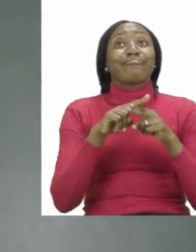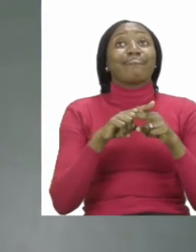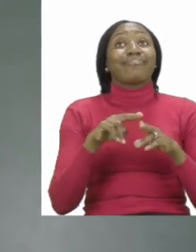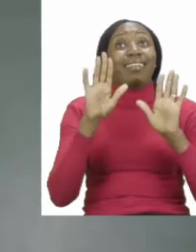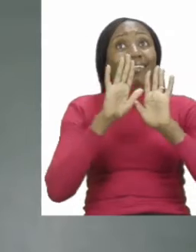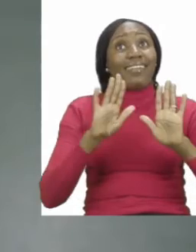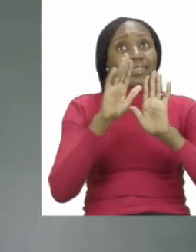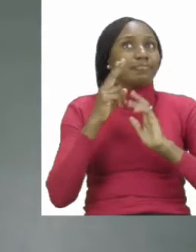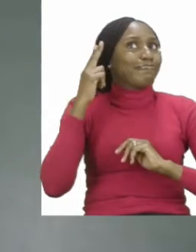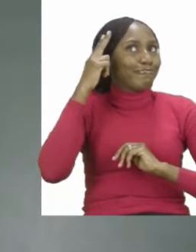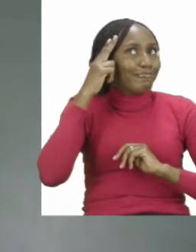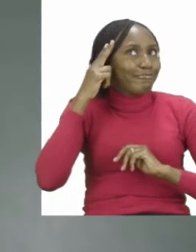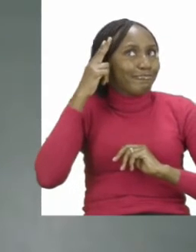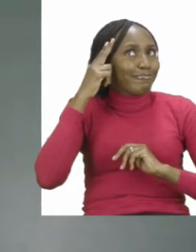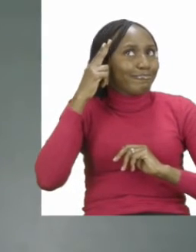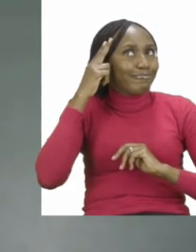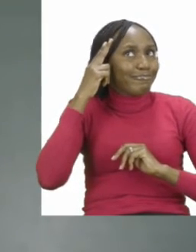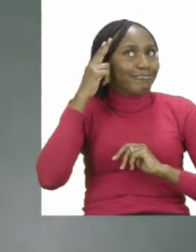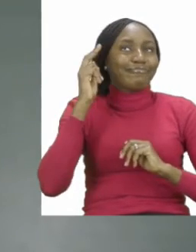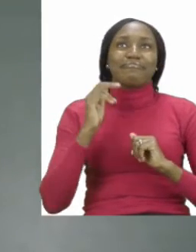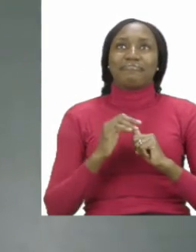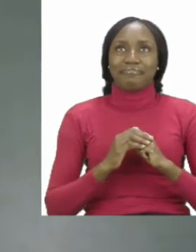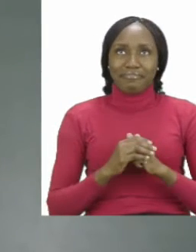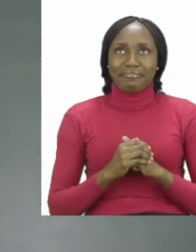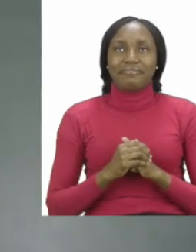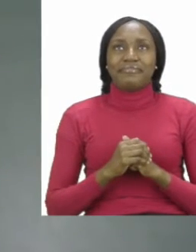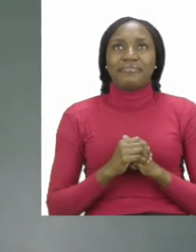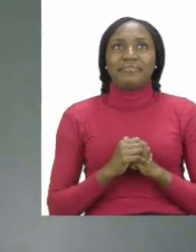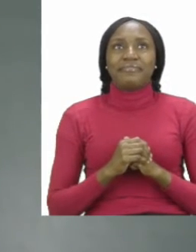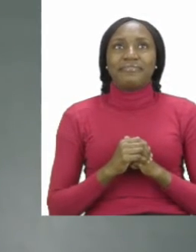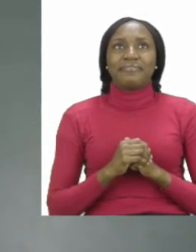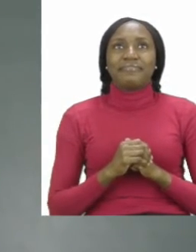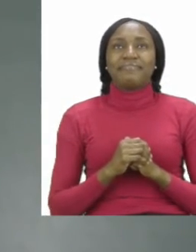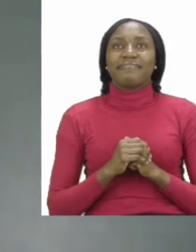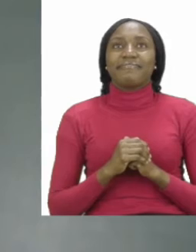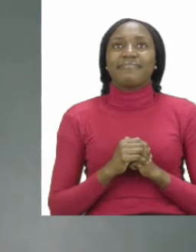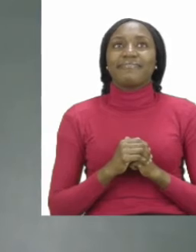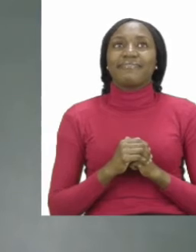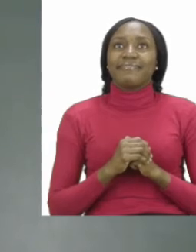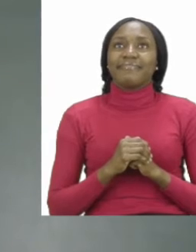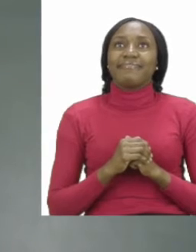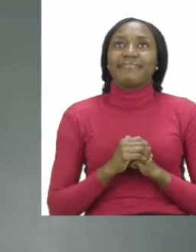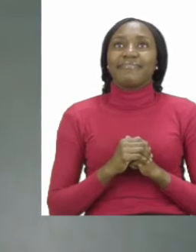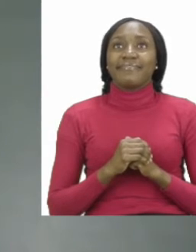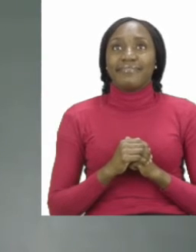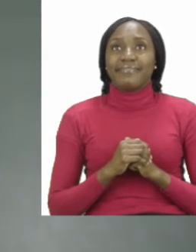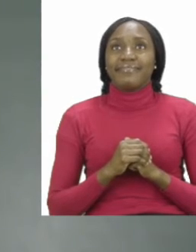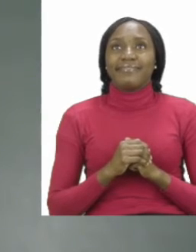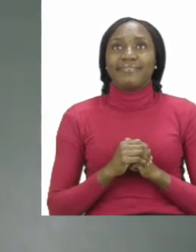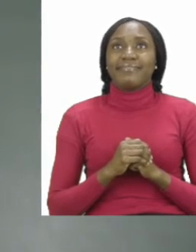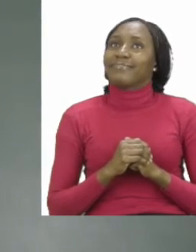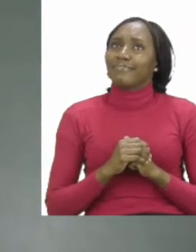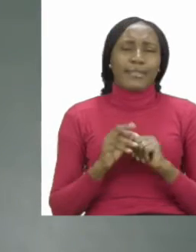ahead and color the elephant gray. Now everyone I'm sure